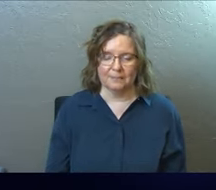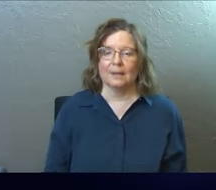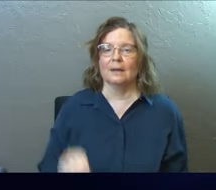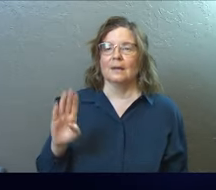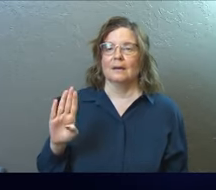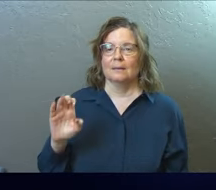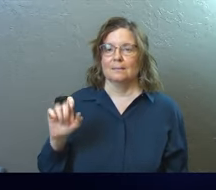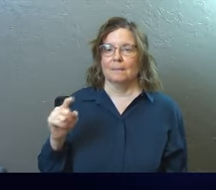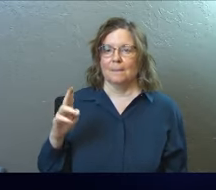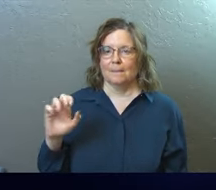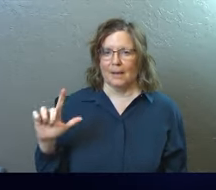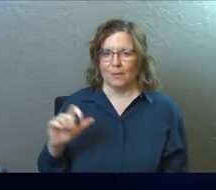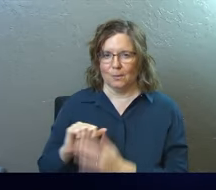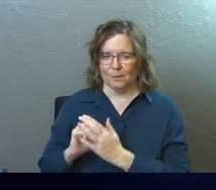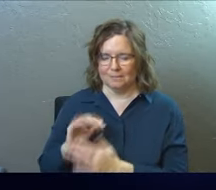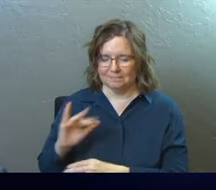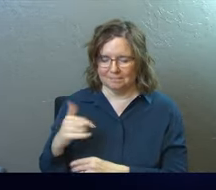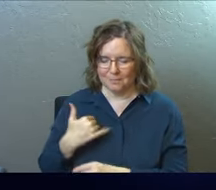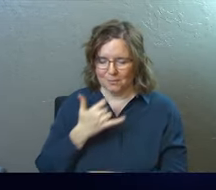I'm an OU fan.